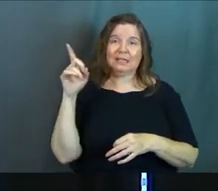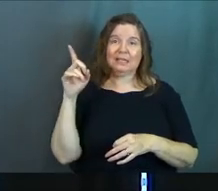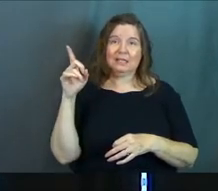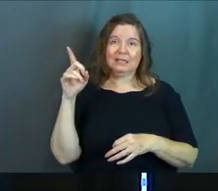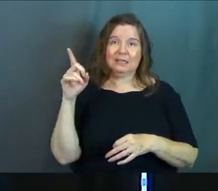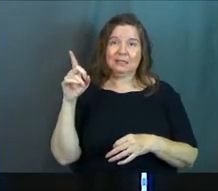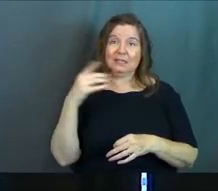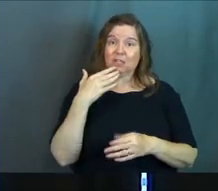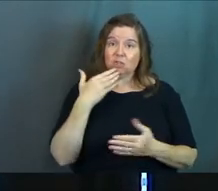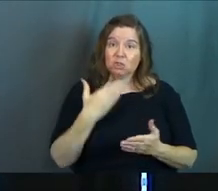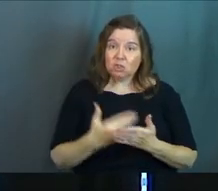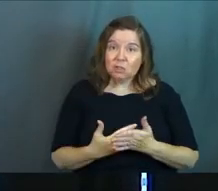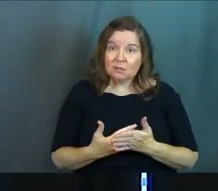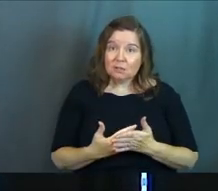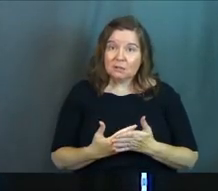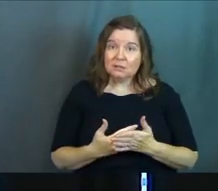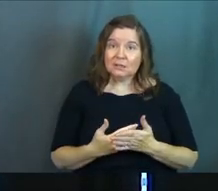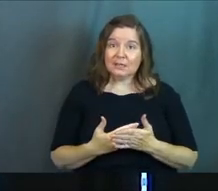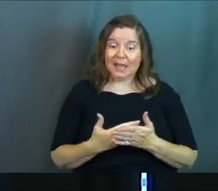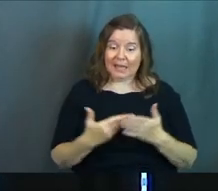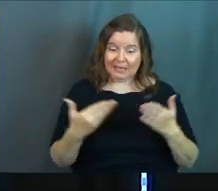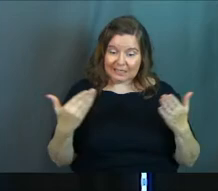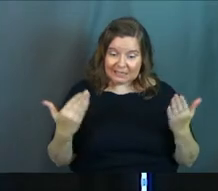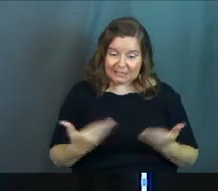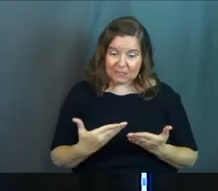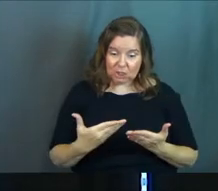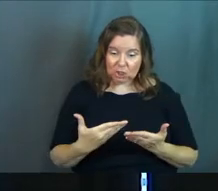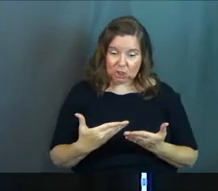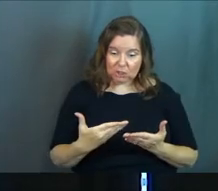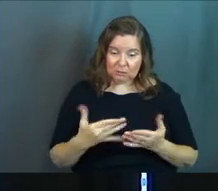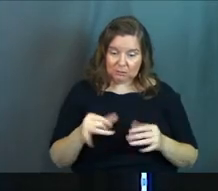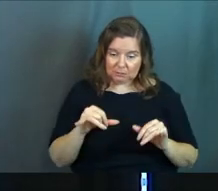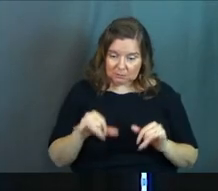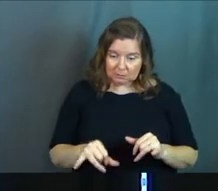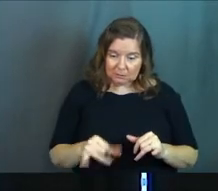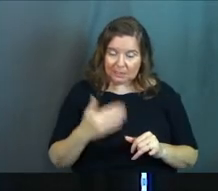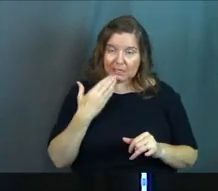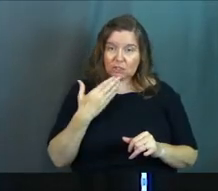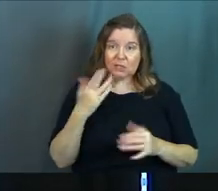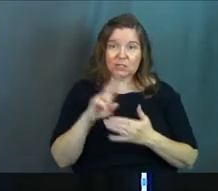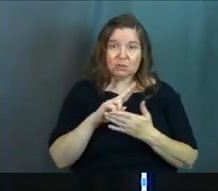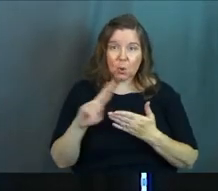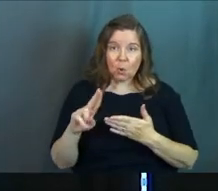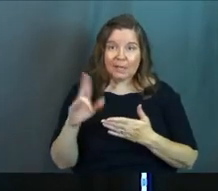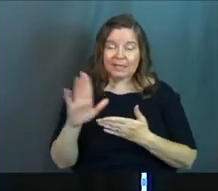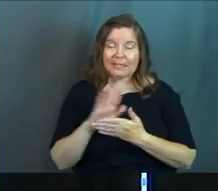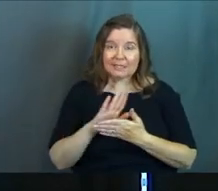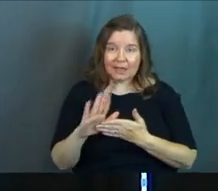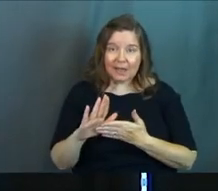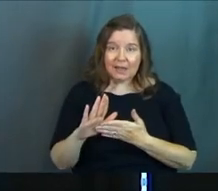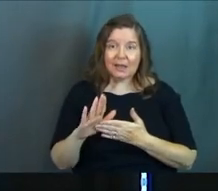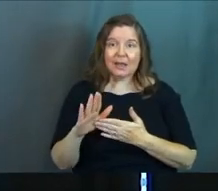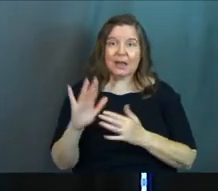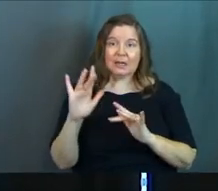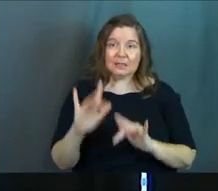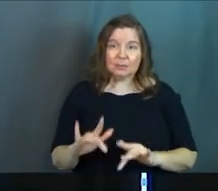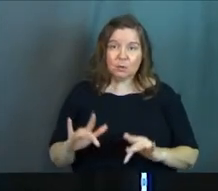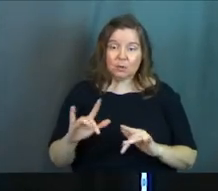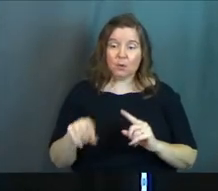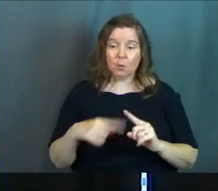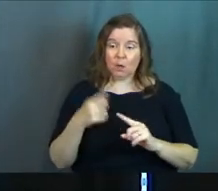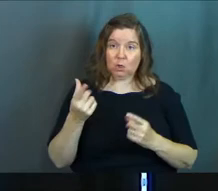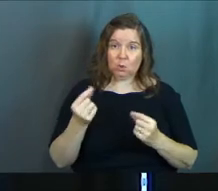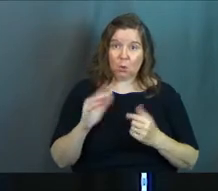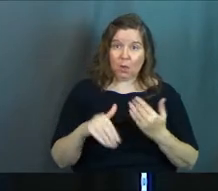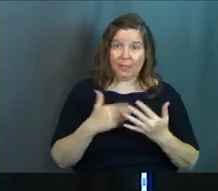good and he's right here and he's good and he's holy and he's kind and he's merciful. And